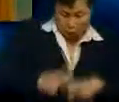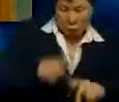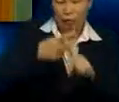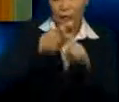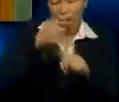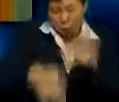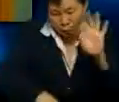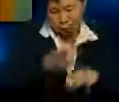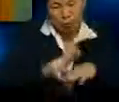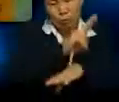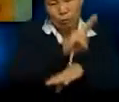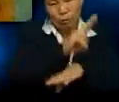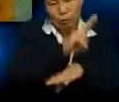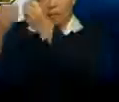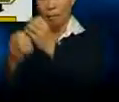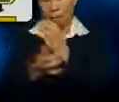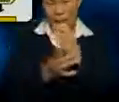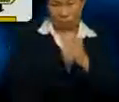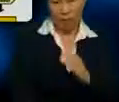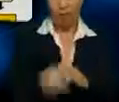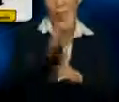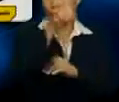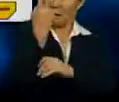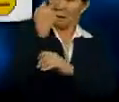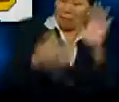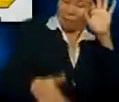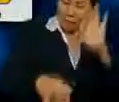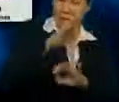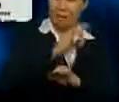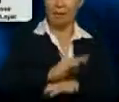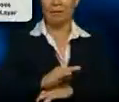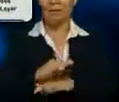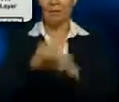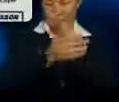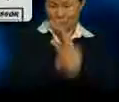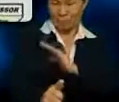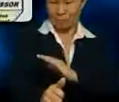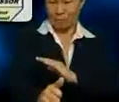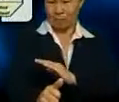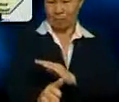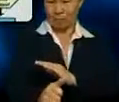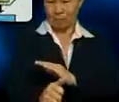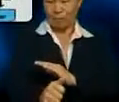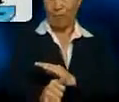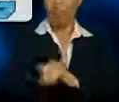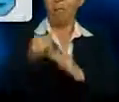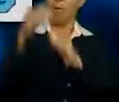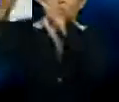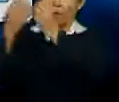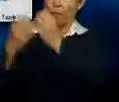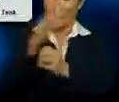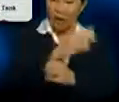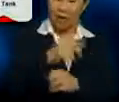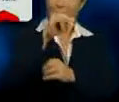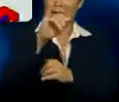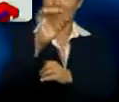uses of palm oil. One of the latest findings being the ability of the concoction of palm oil and diesel to be